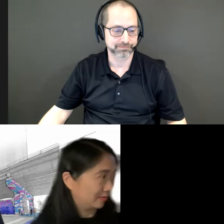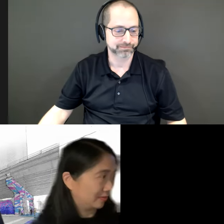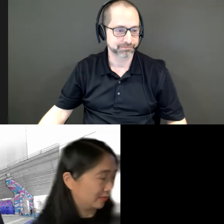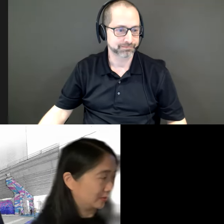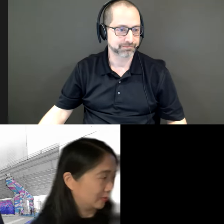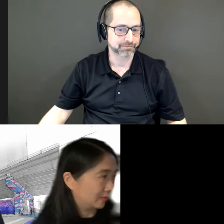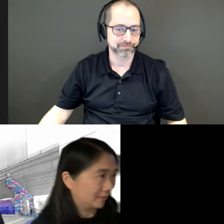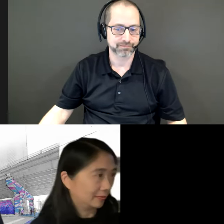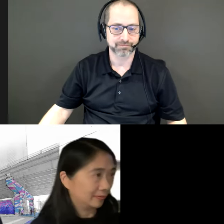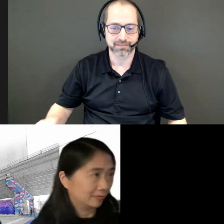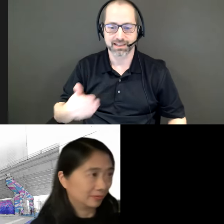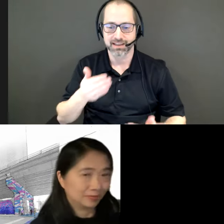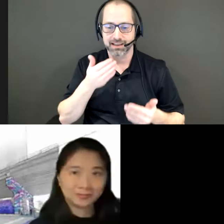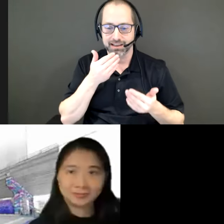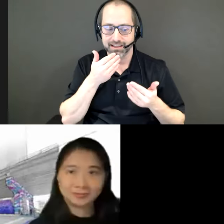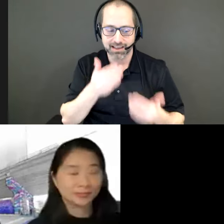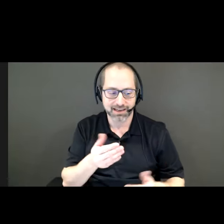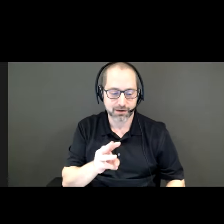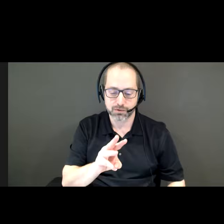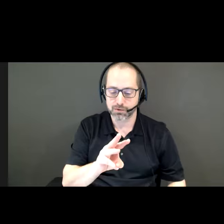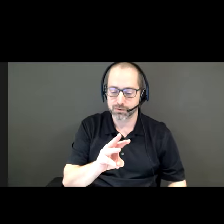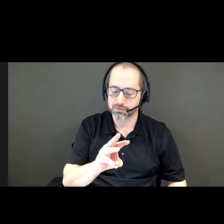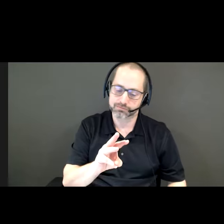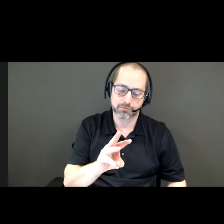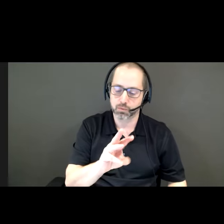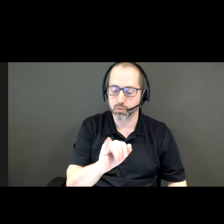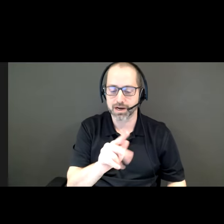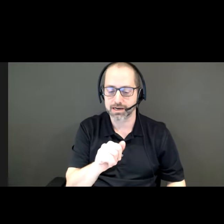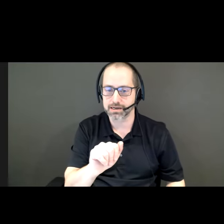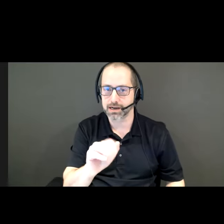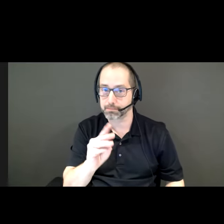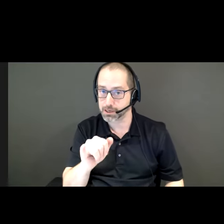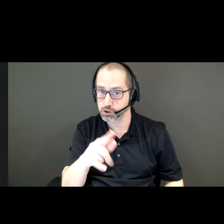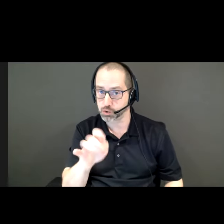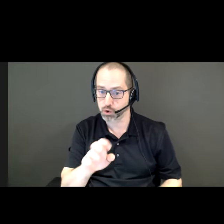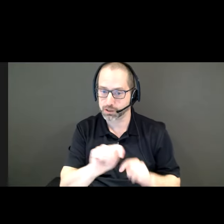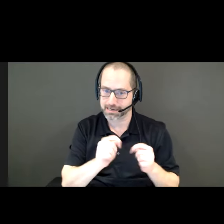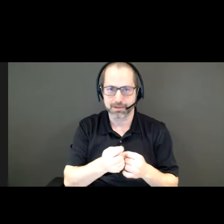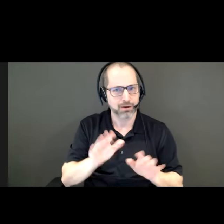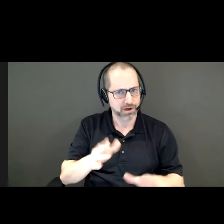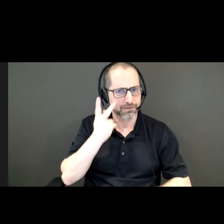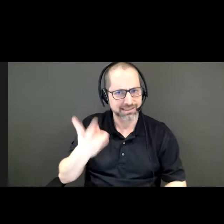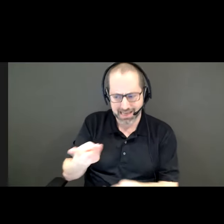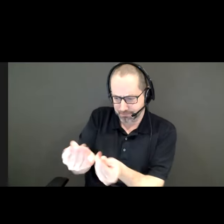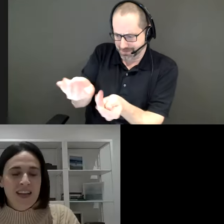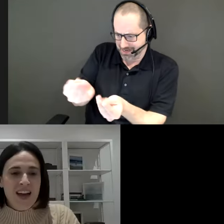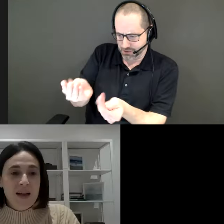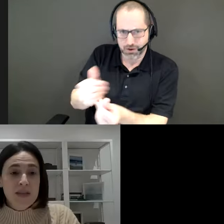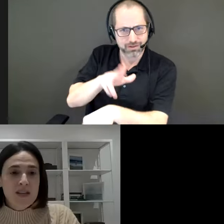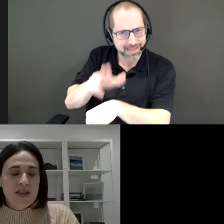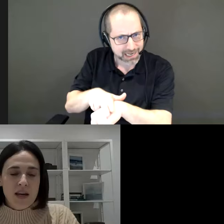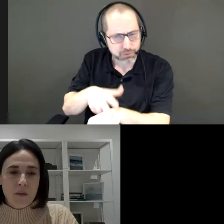Thanks so much to the Waking the Shore team. Incredible to see how the many materials, both natural and man-made, have been repurposed